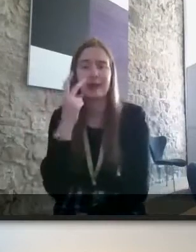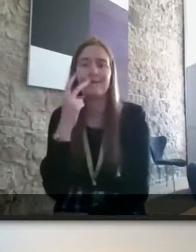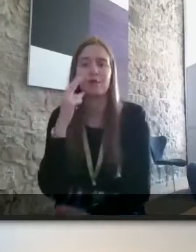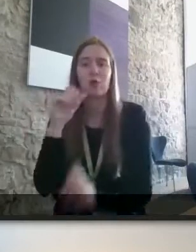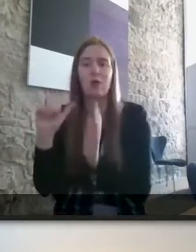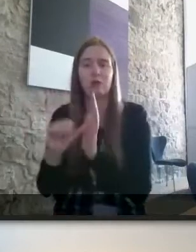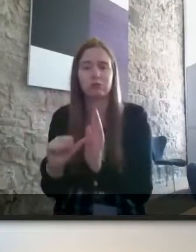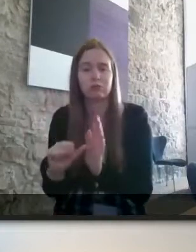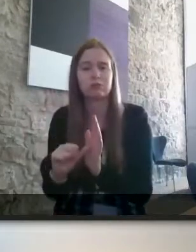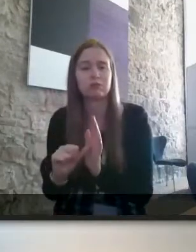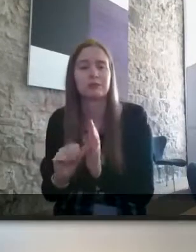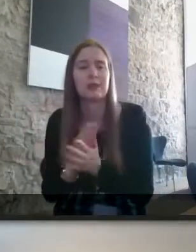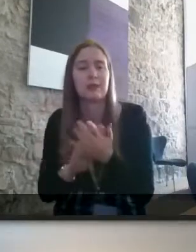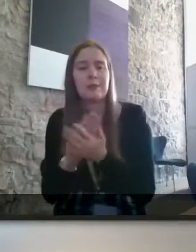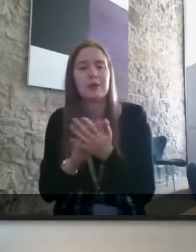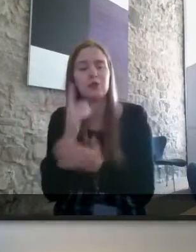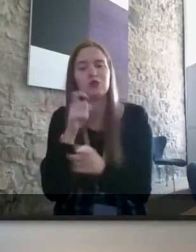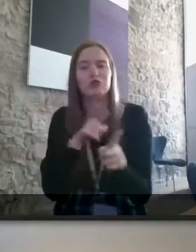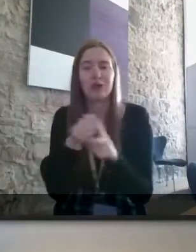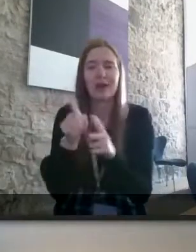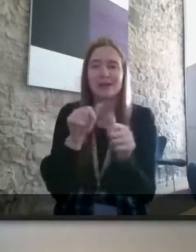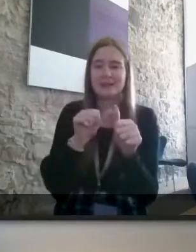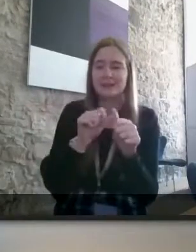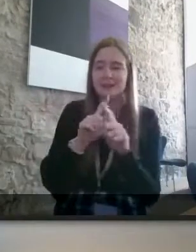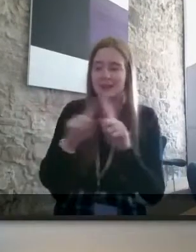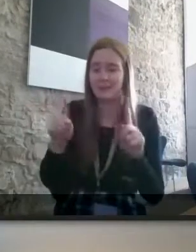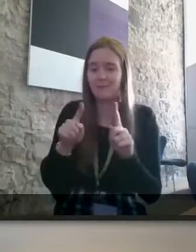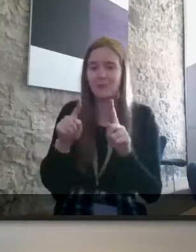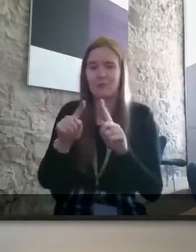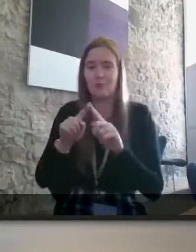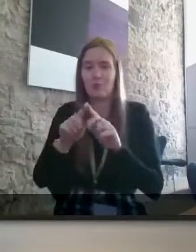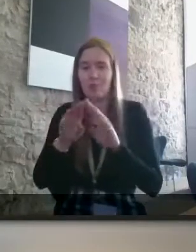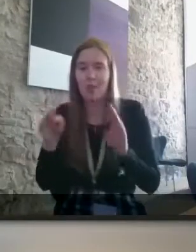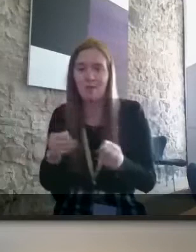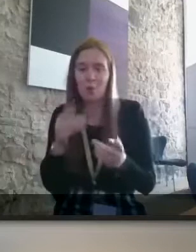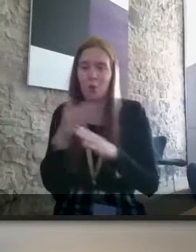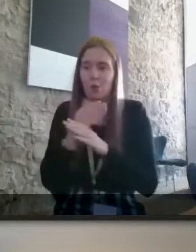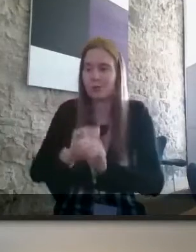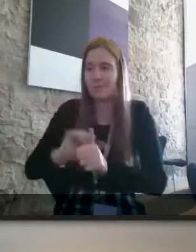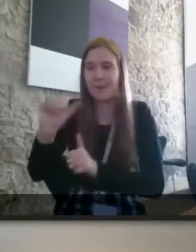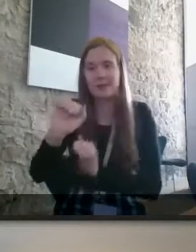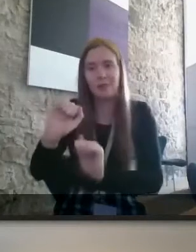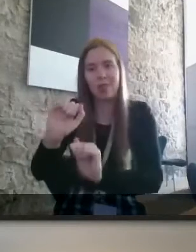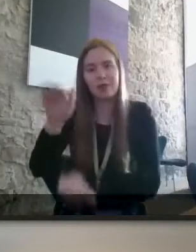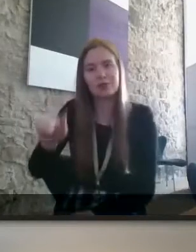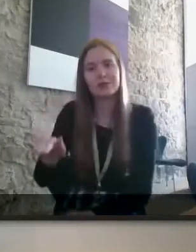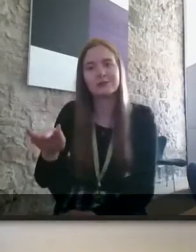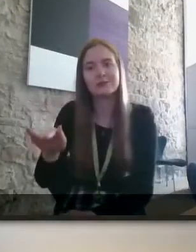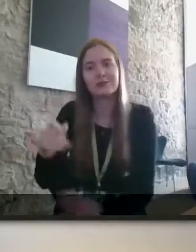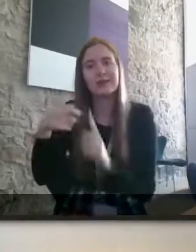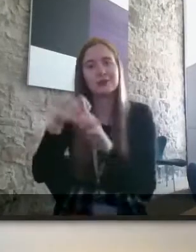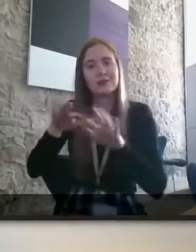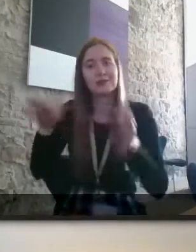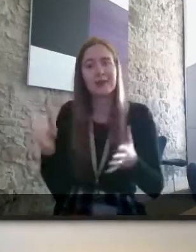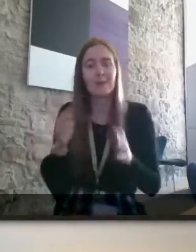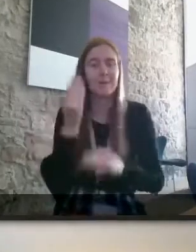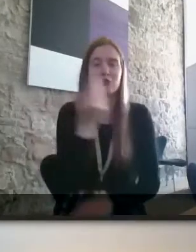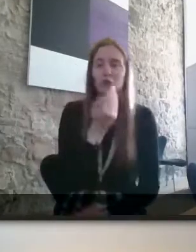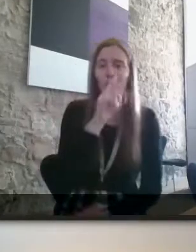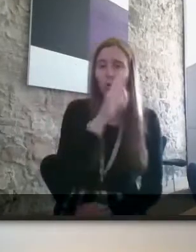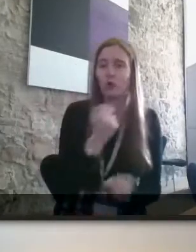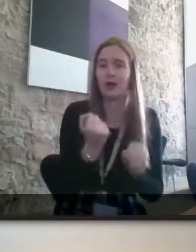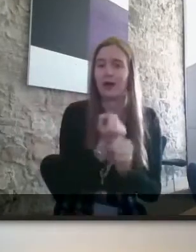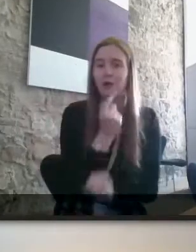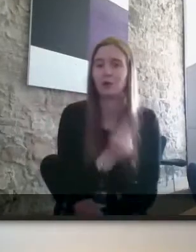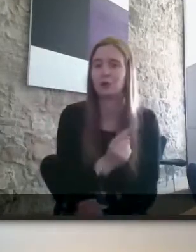and uh they could try out all the different platforms to find out which one worked best for him at the kitchen table which the school wasn't able to do